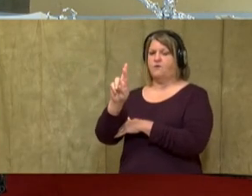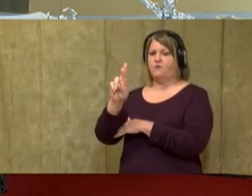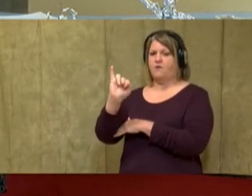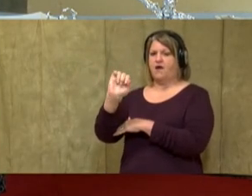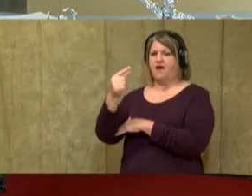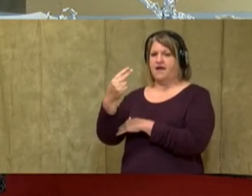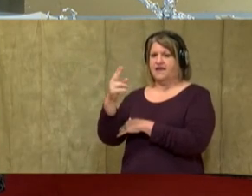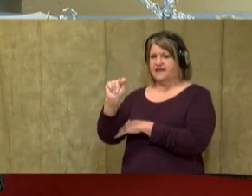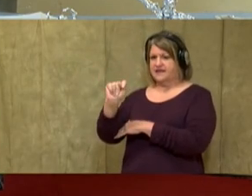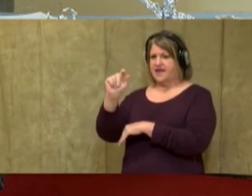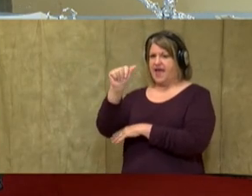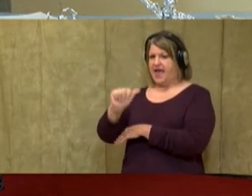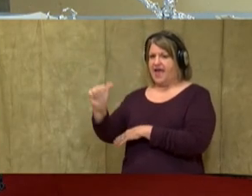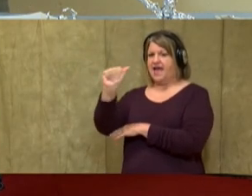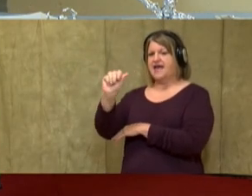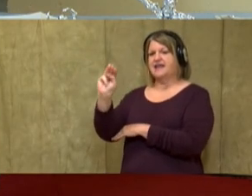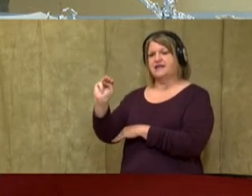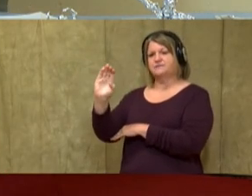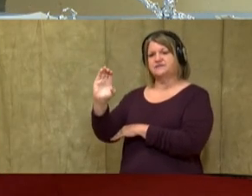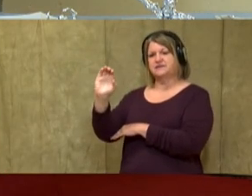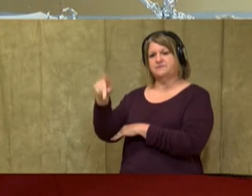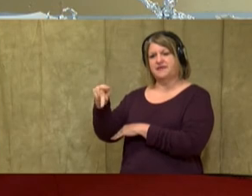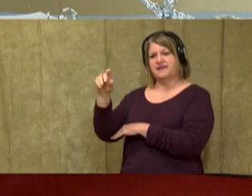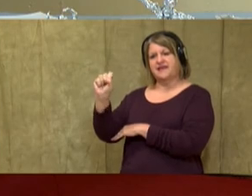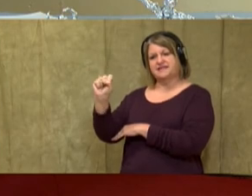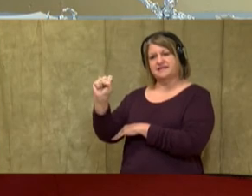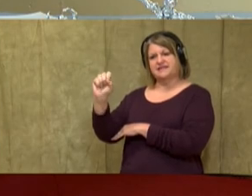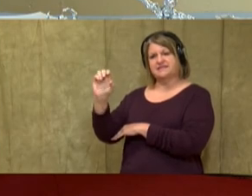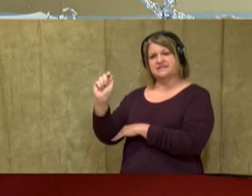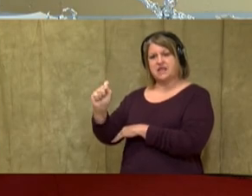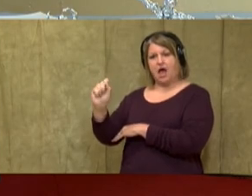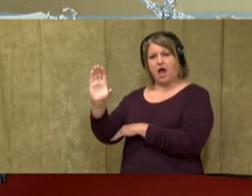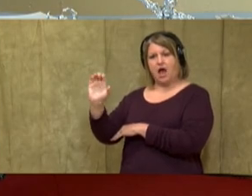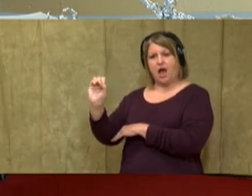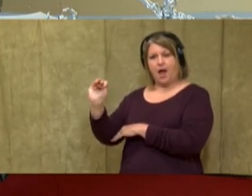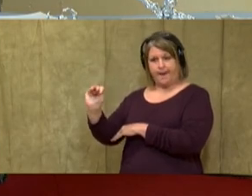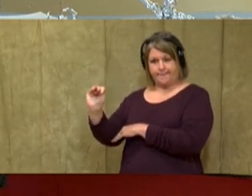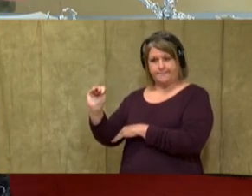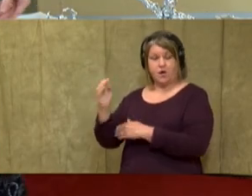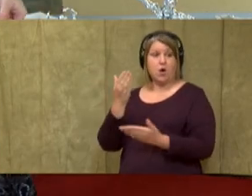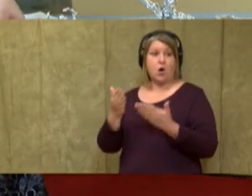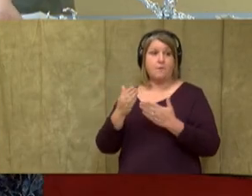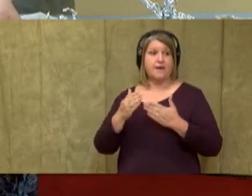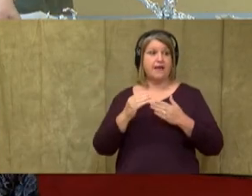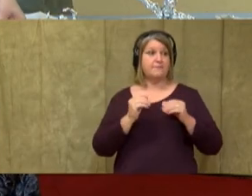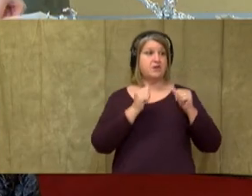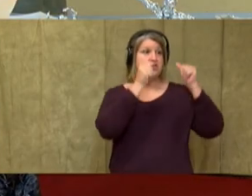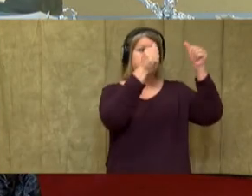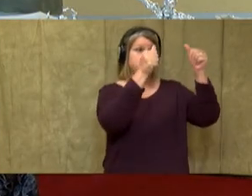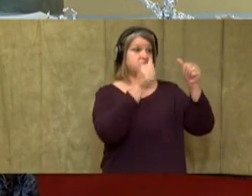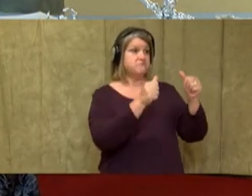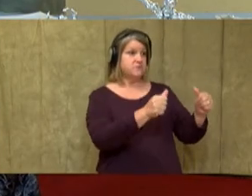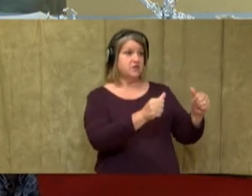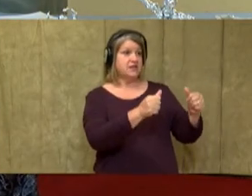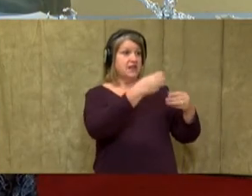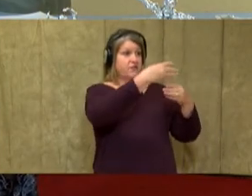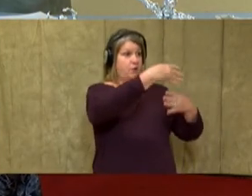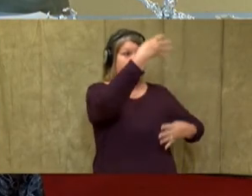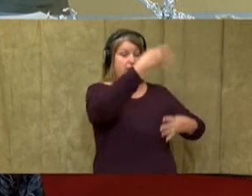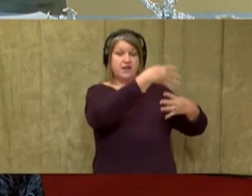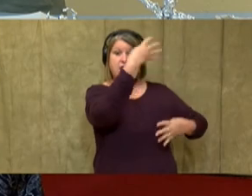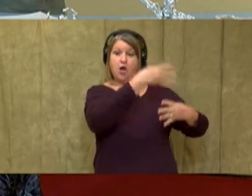.com. Maybe you could put your sculpture in the window or put it up on your dresser at home.